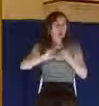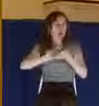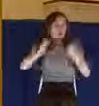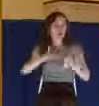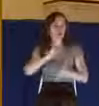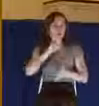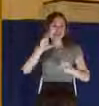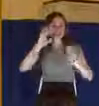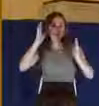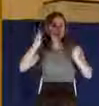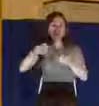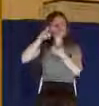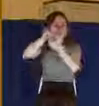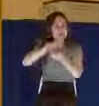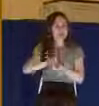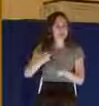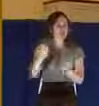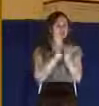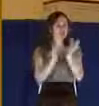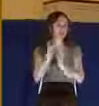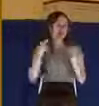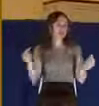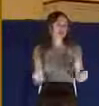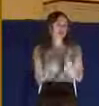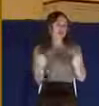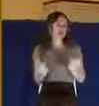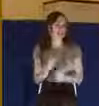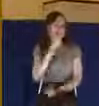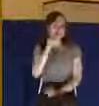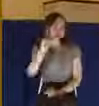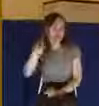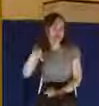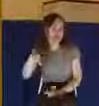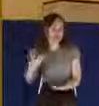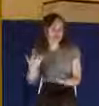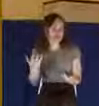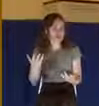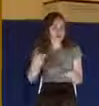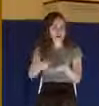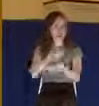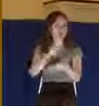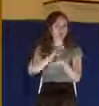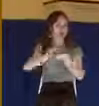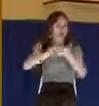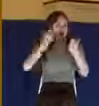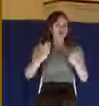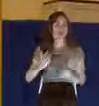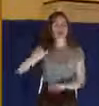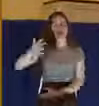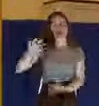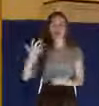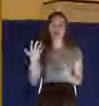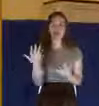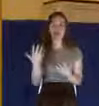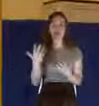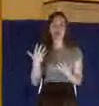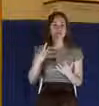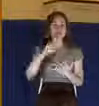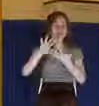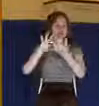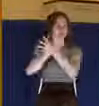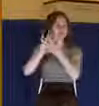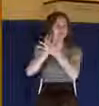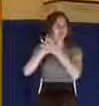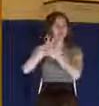of the pain that Jesus suffered at the crucifixion. It's as if the Gospel writers kind of draw a curtain over